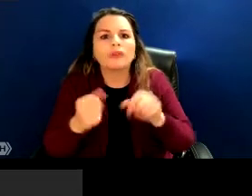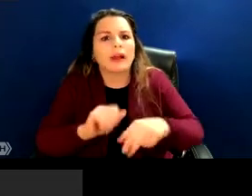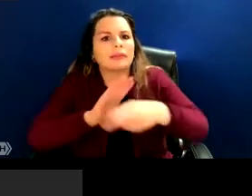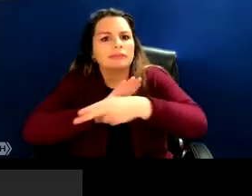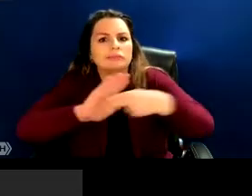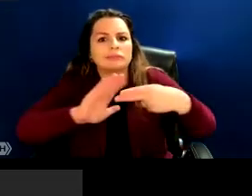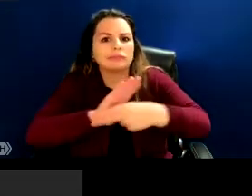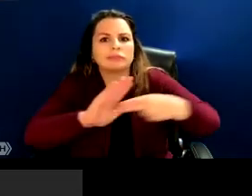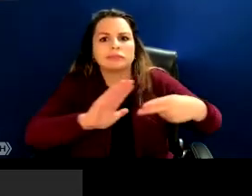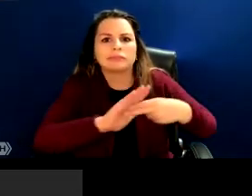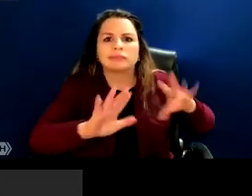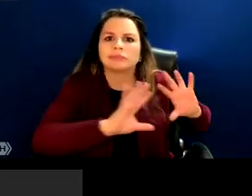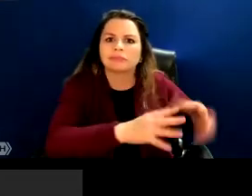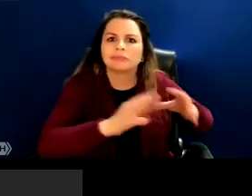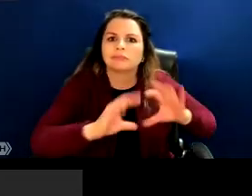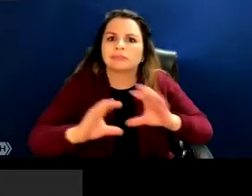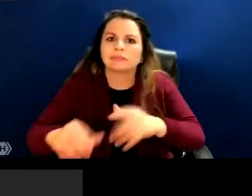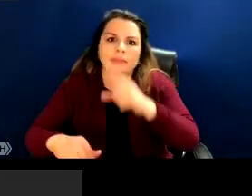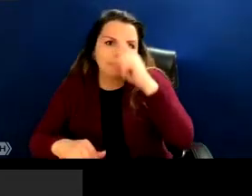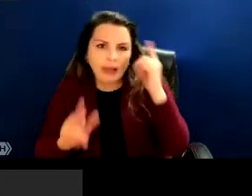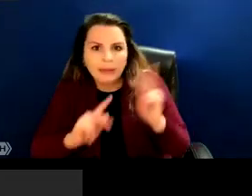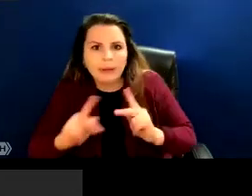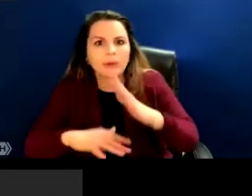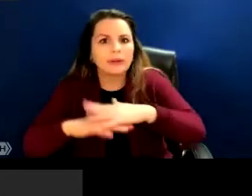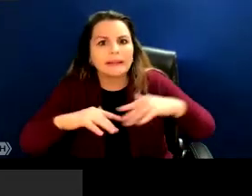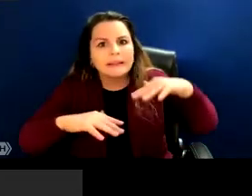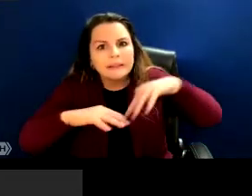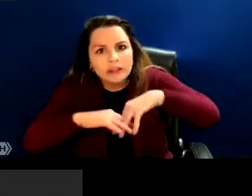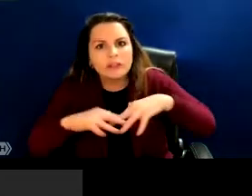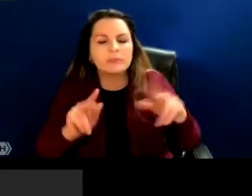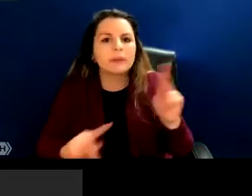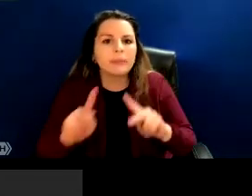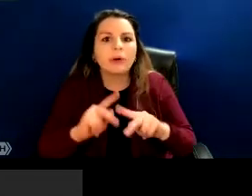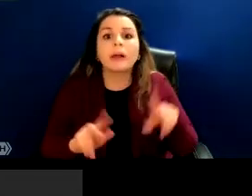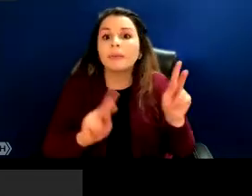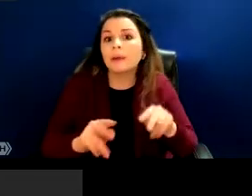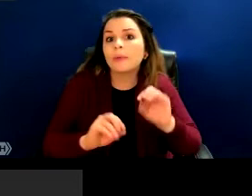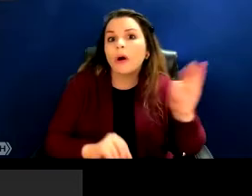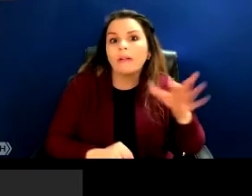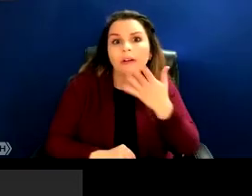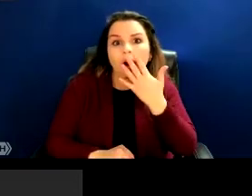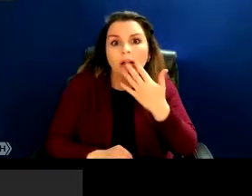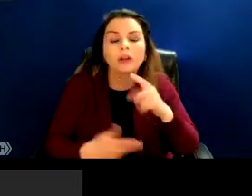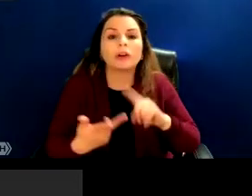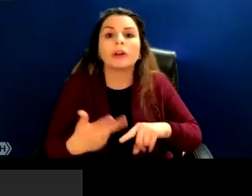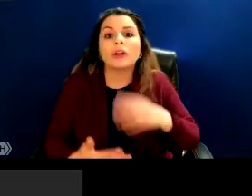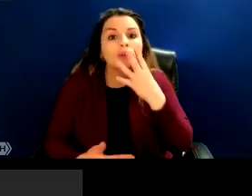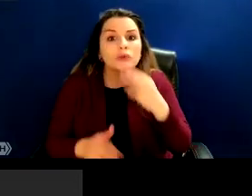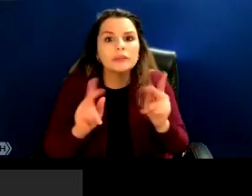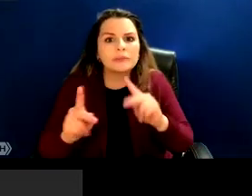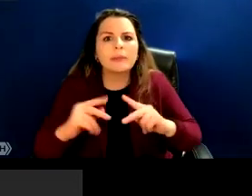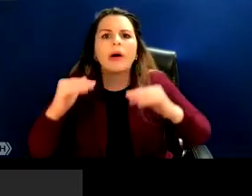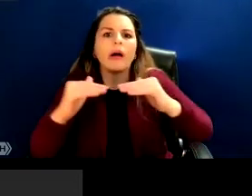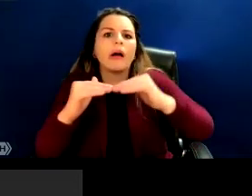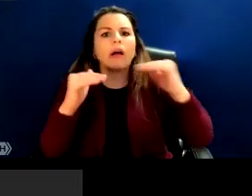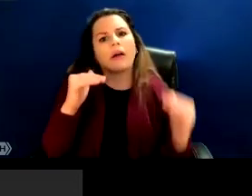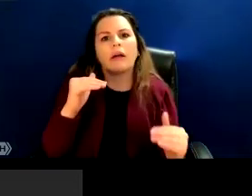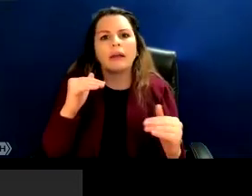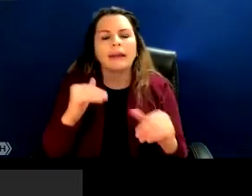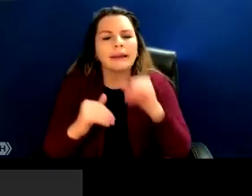Black people, Indigenous people, people of color, Jewish people as subhuman. And